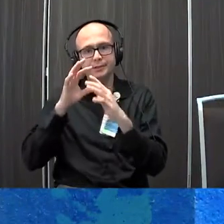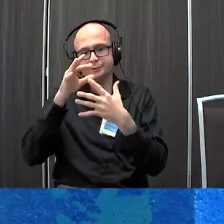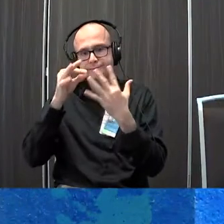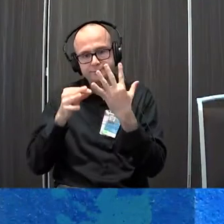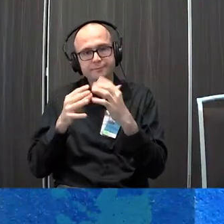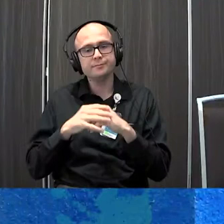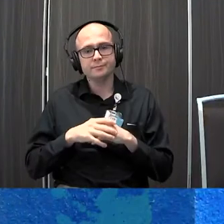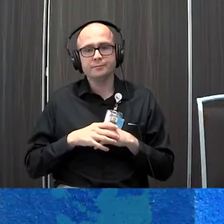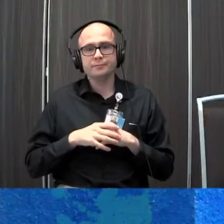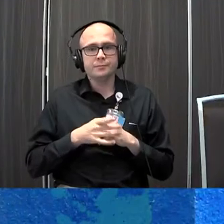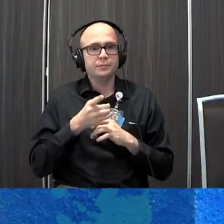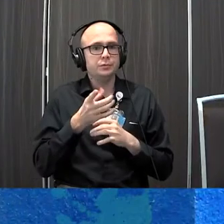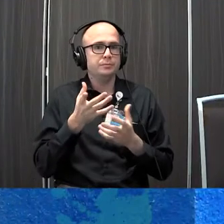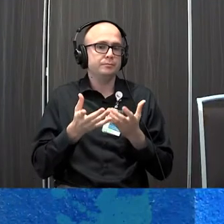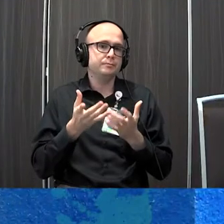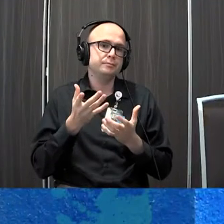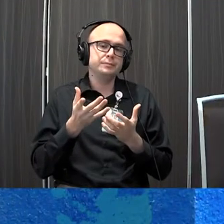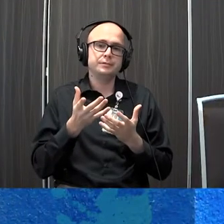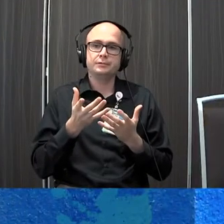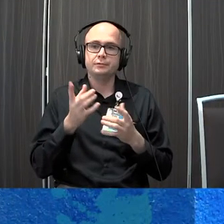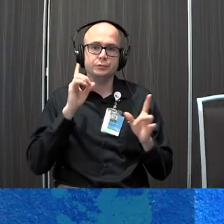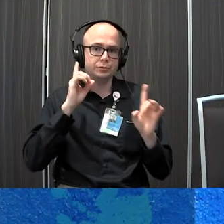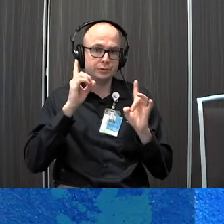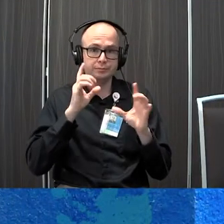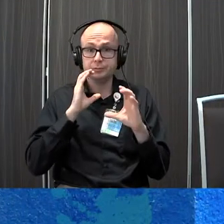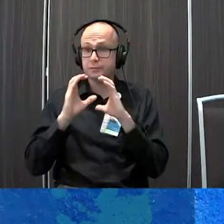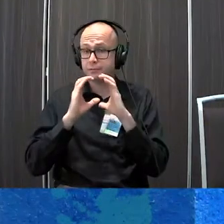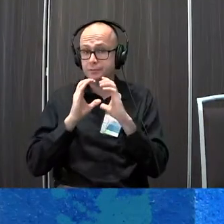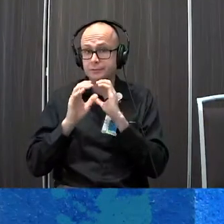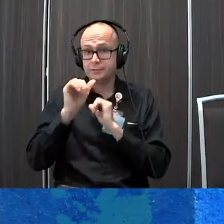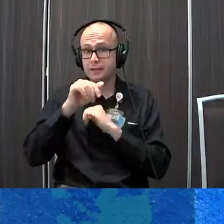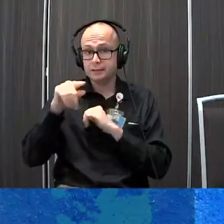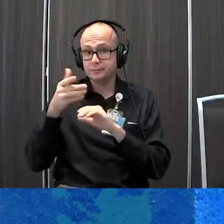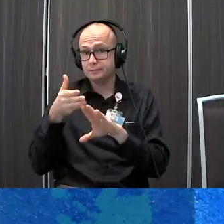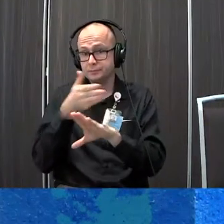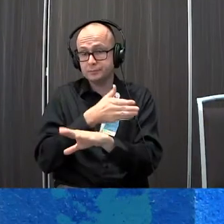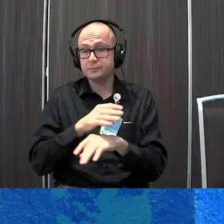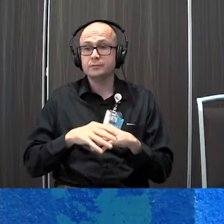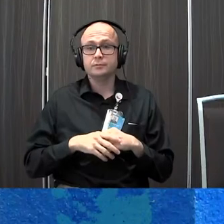you may have heard about some of these communication apps before